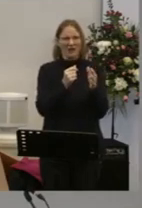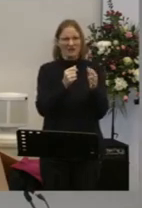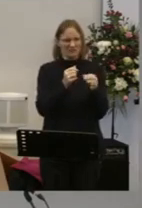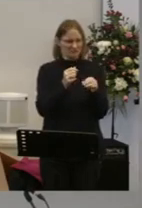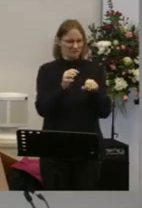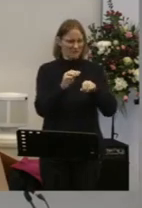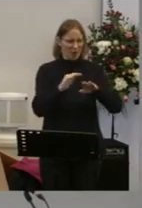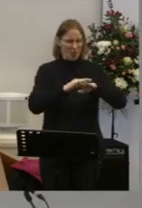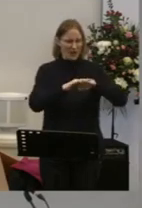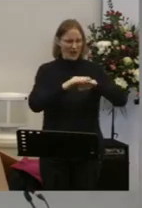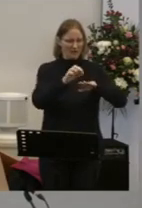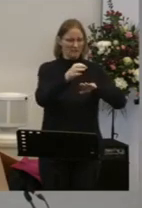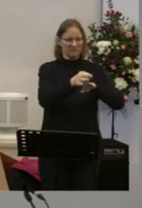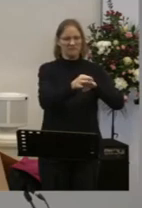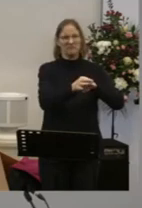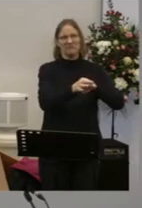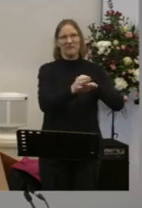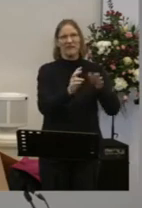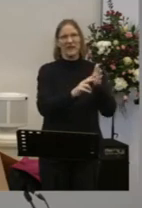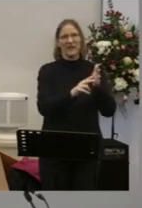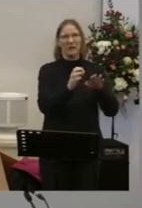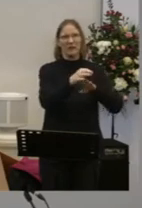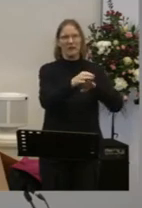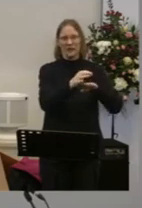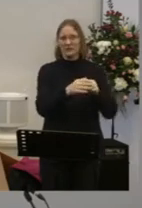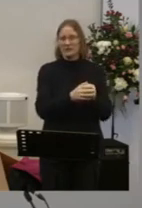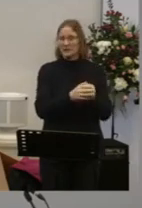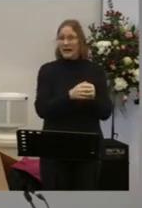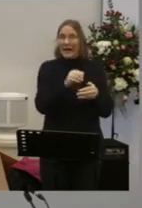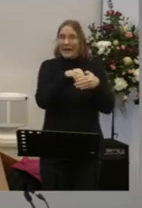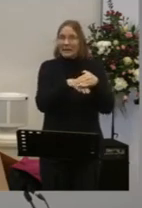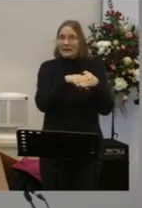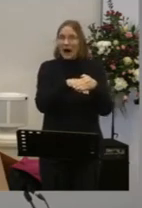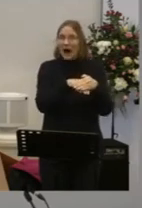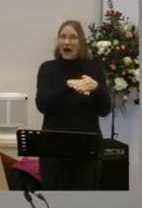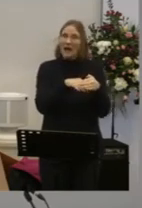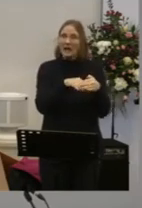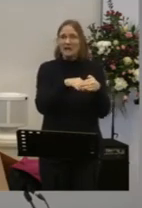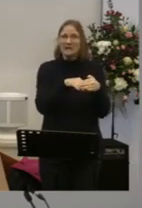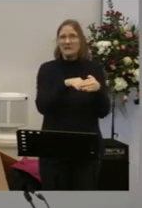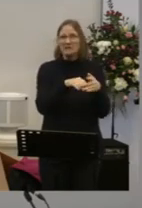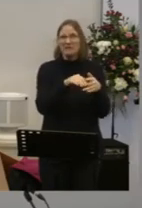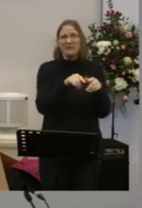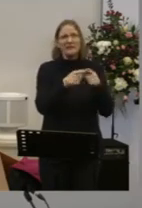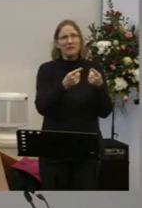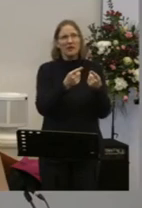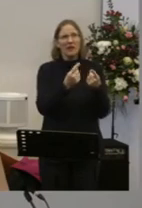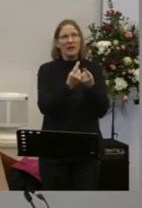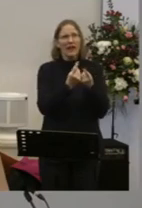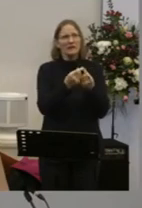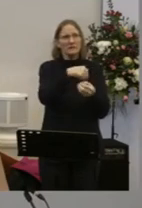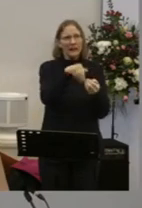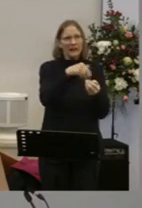But the contents were different But it looked the same It was the same colour The same flavour The same